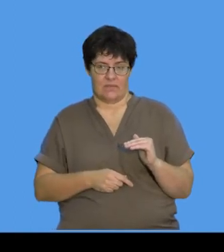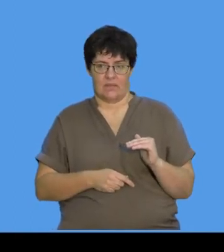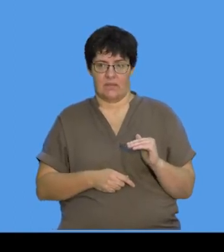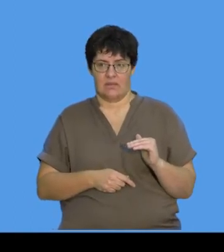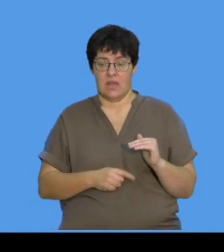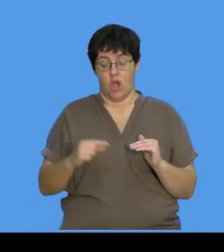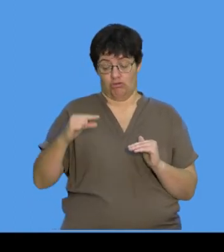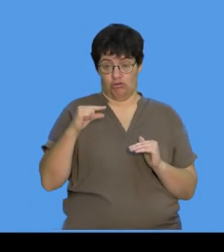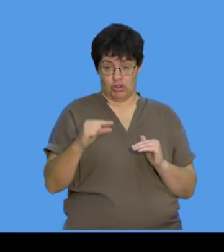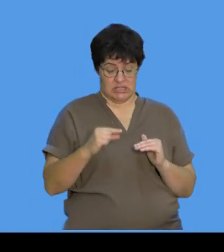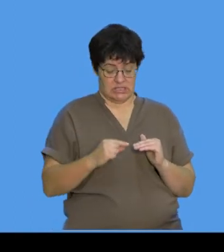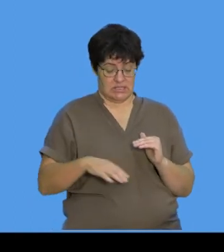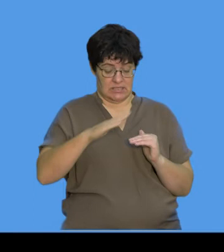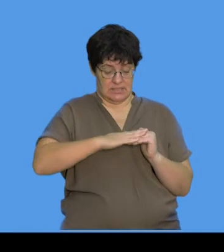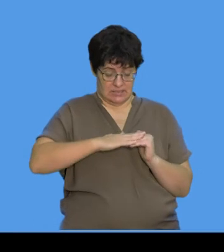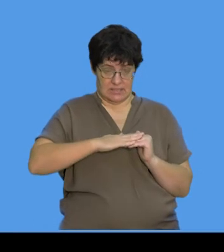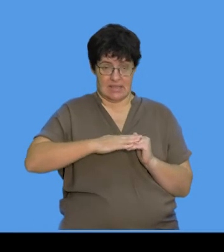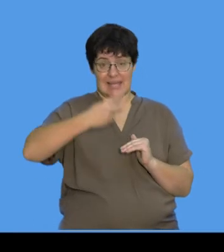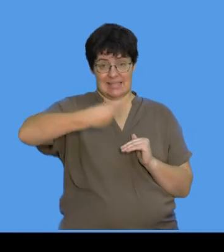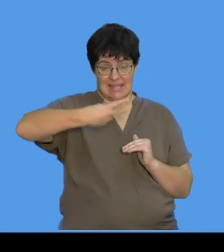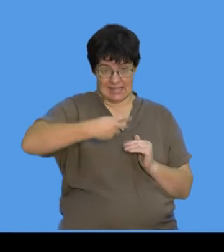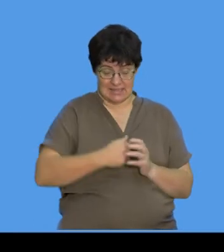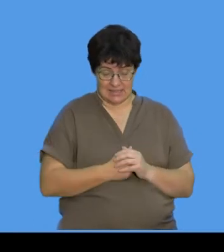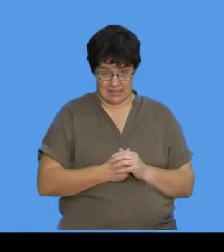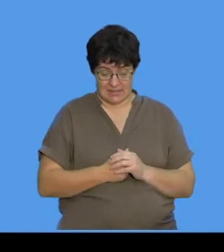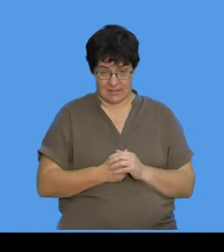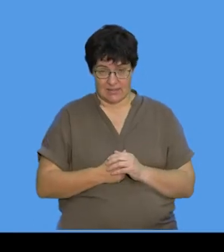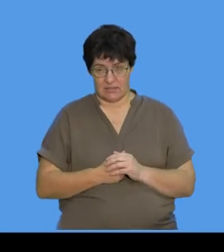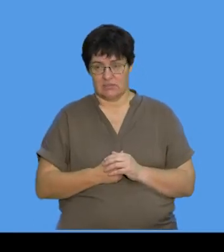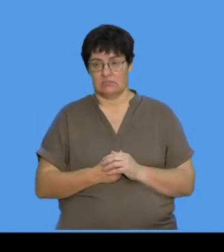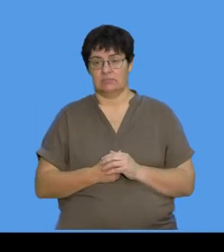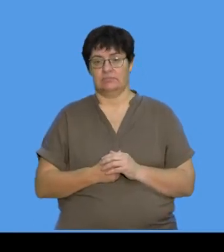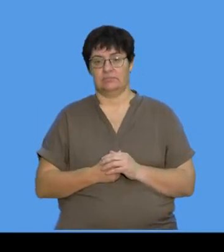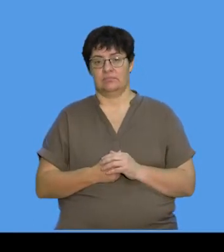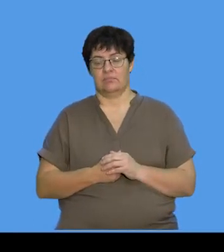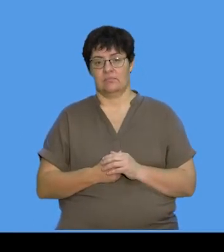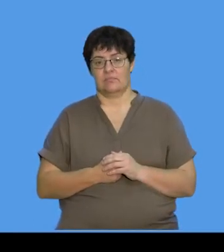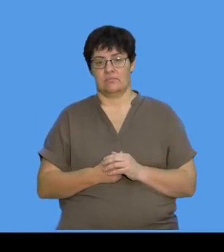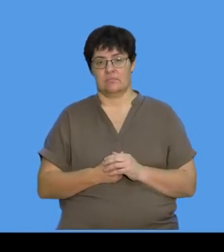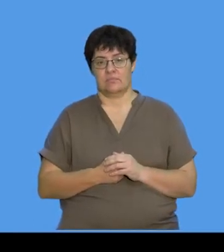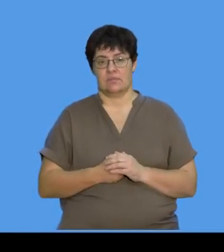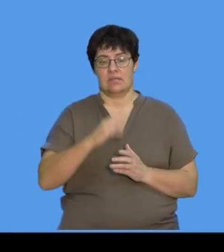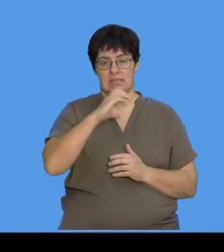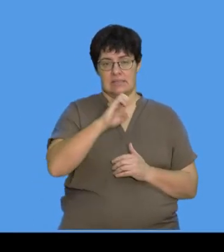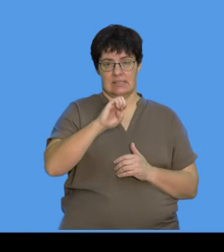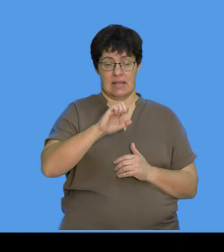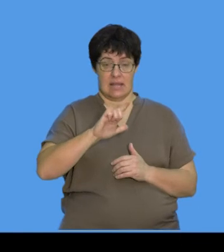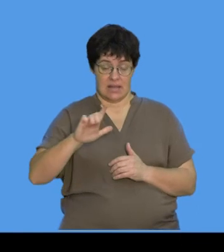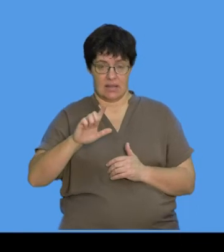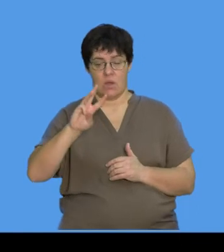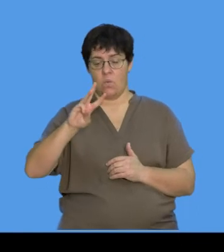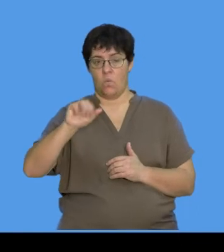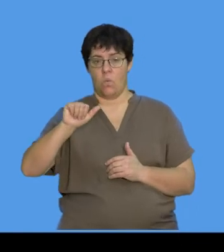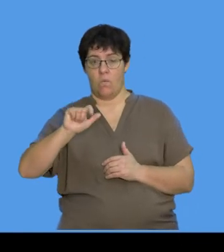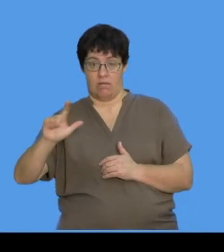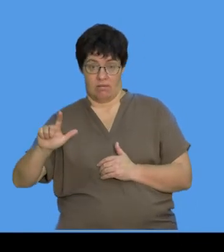B is pointing, or G, sorry, is pointing to the second one. That would then be my cell wall.